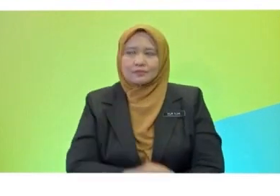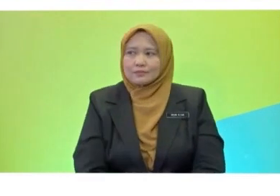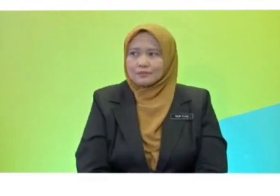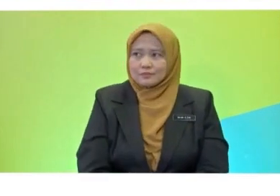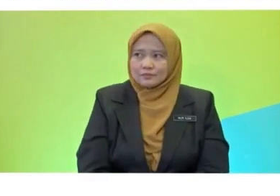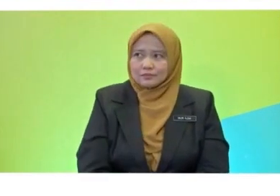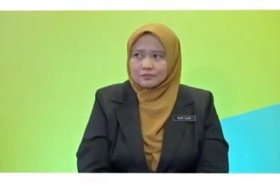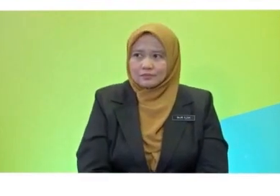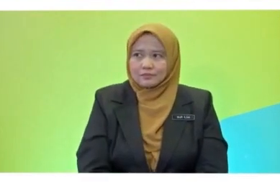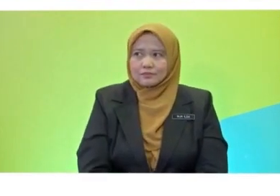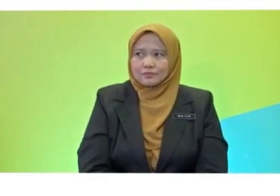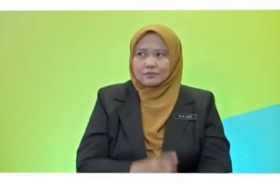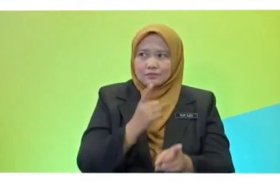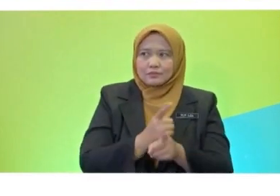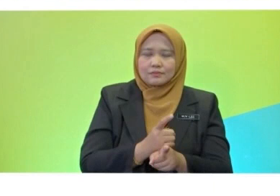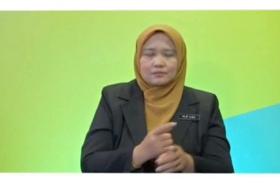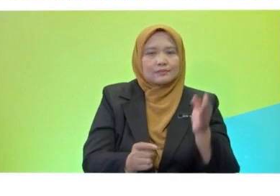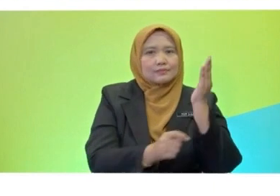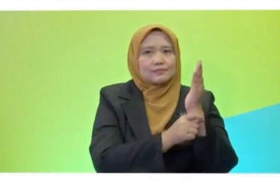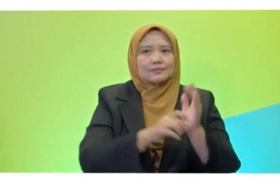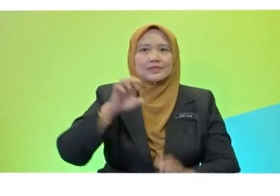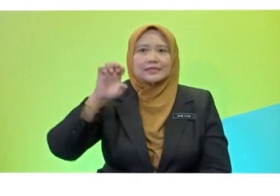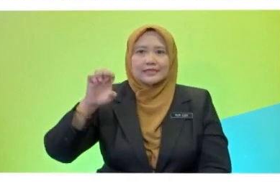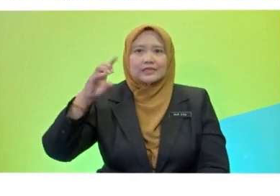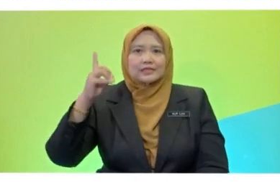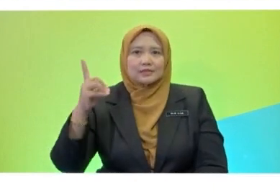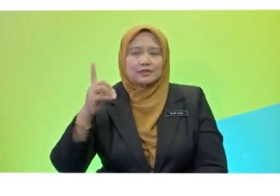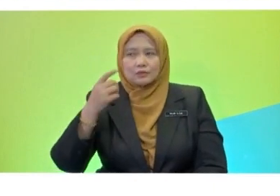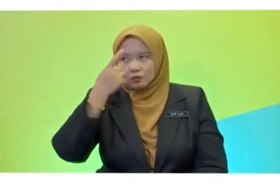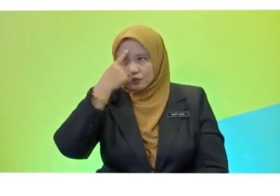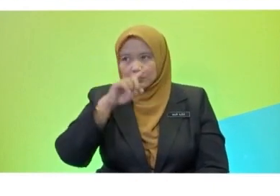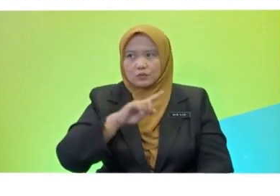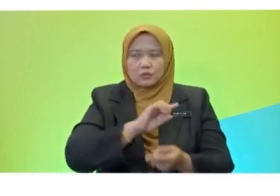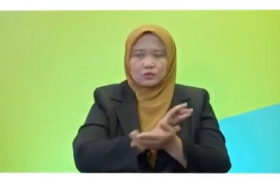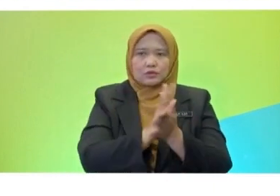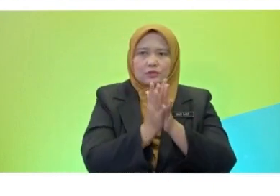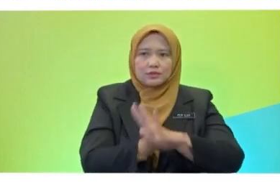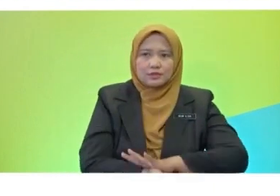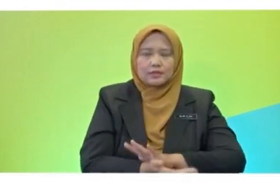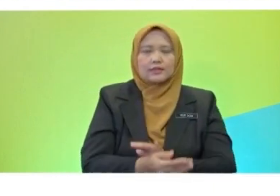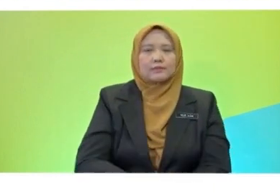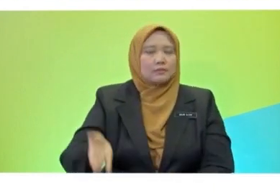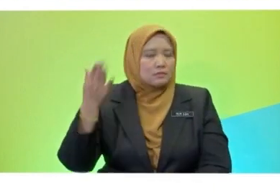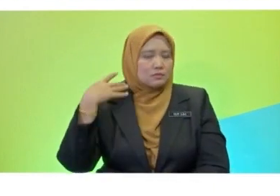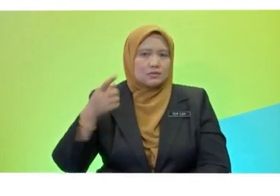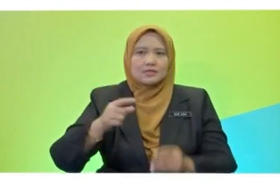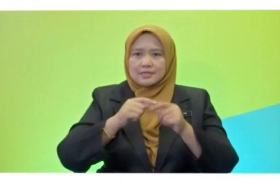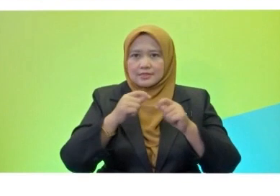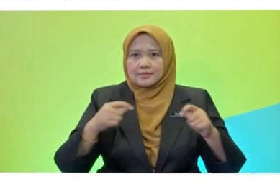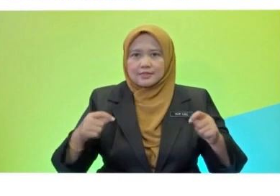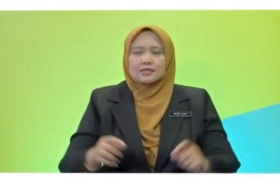she is right. You add ed. Okay. For the word play to become past tense. And what is the sentence, Husna?